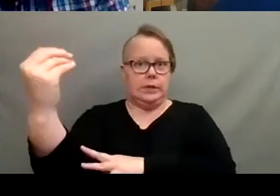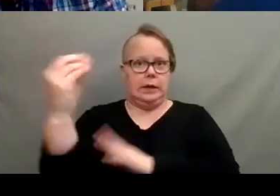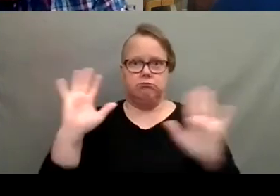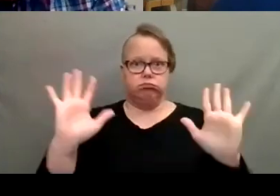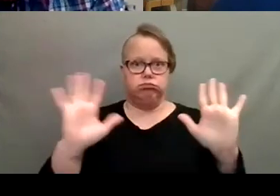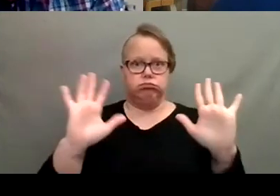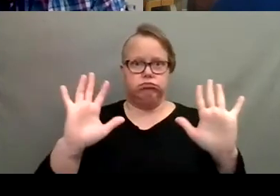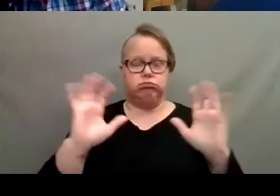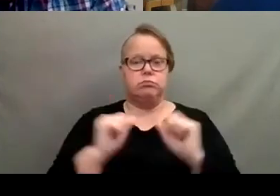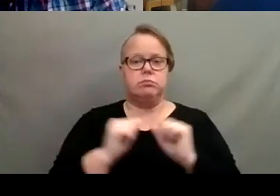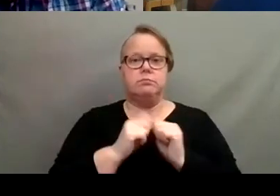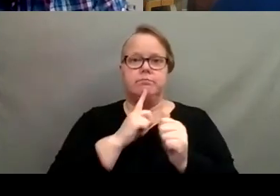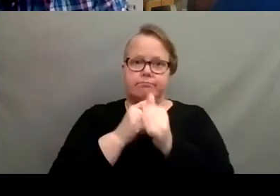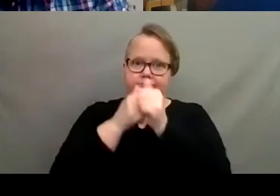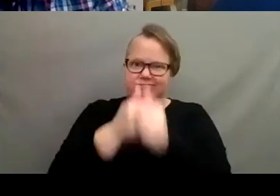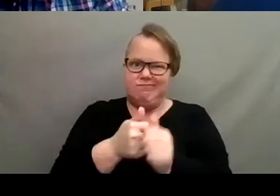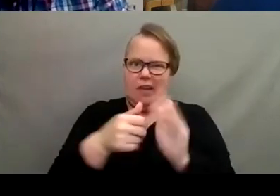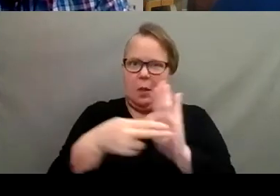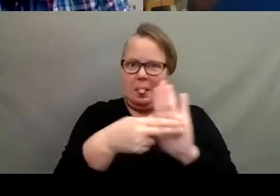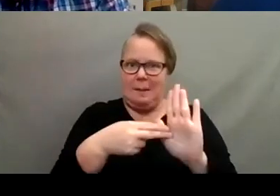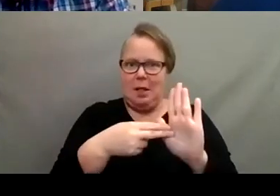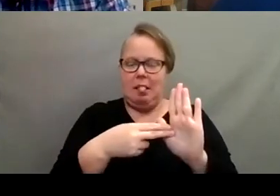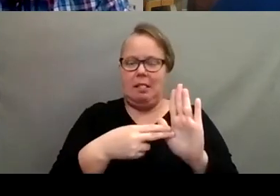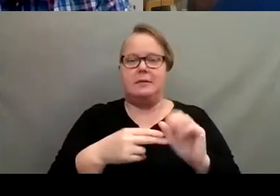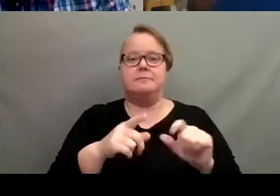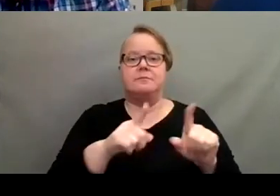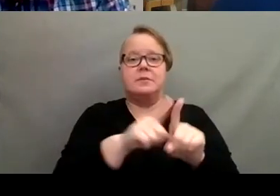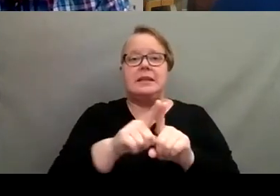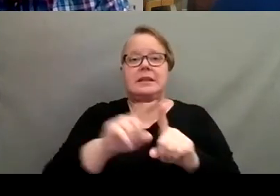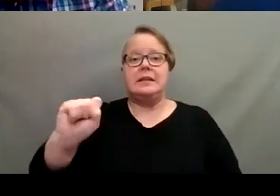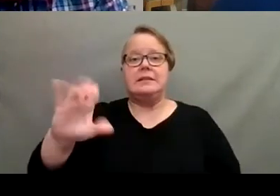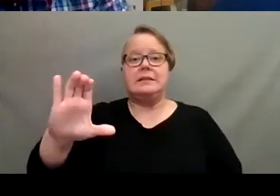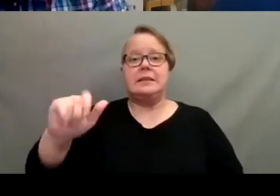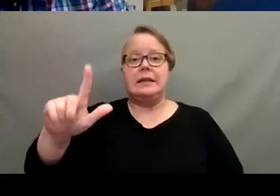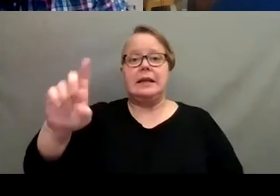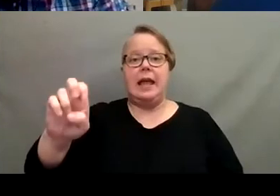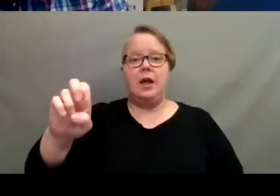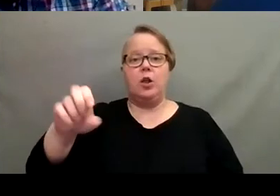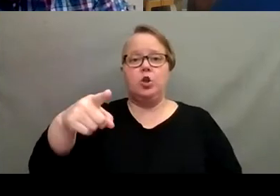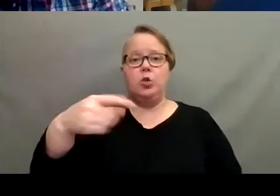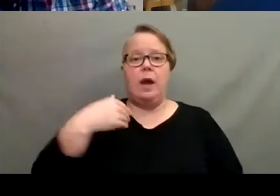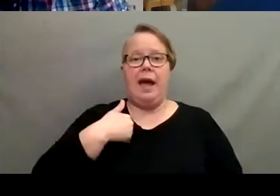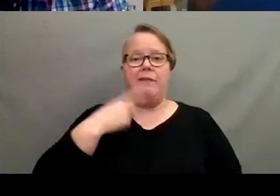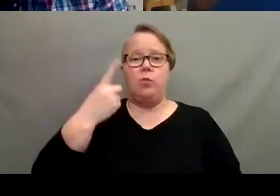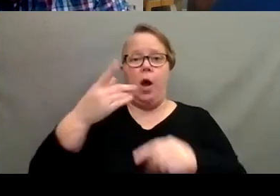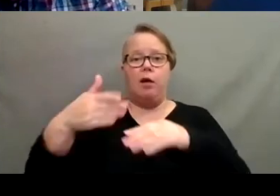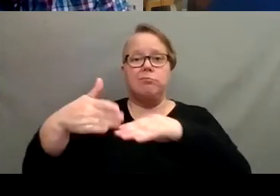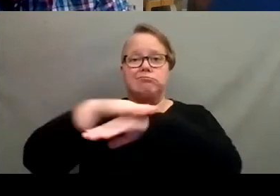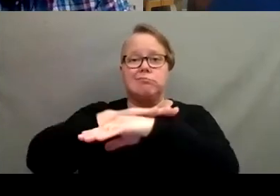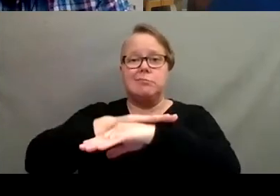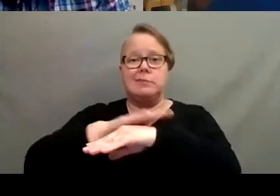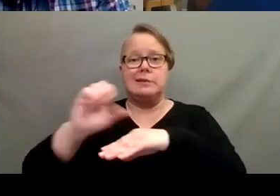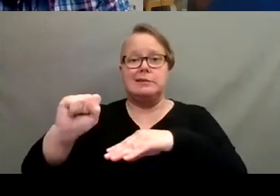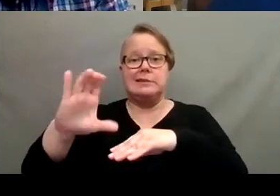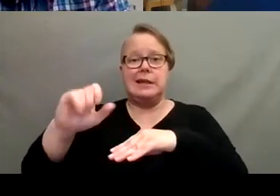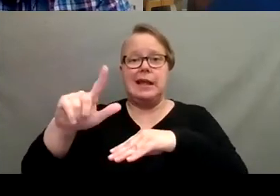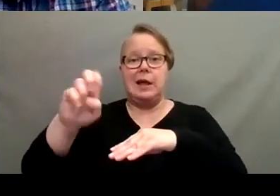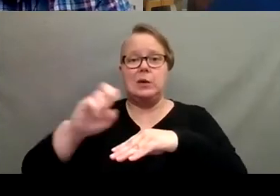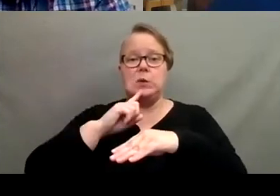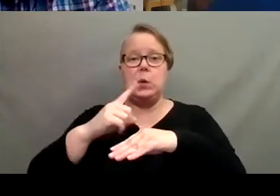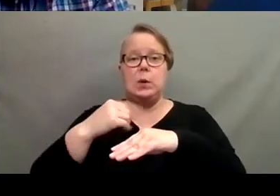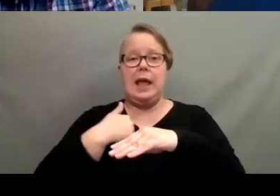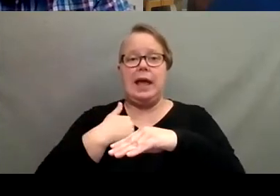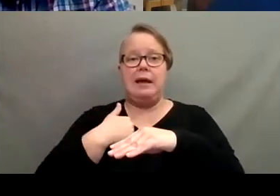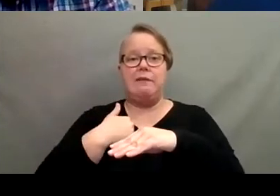you're following that label kind of same thing with scale. We've got a, a chef lira that's covered in scale. So we go in and it's got